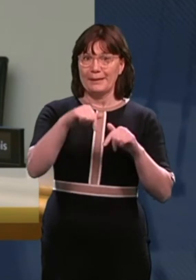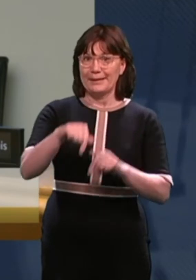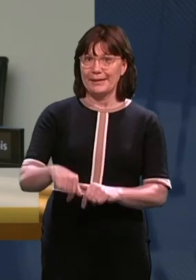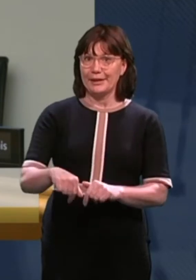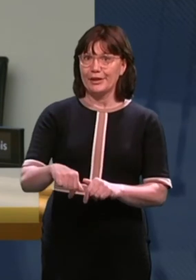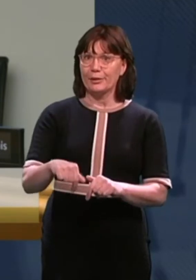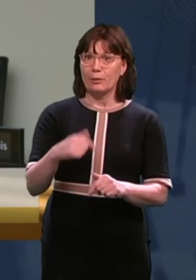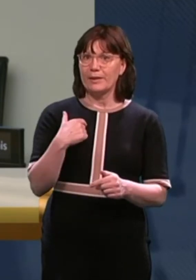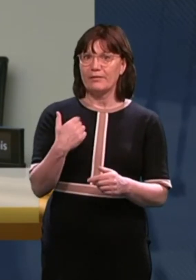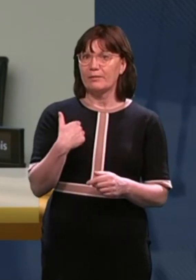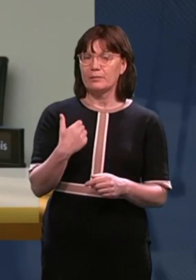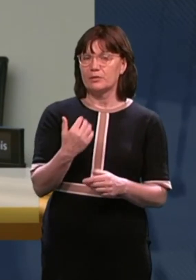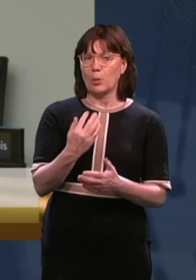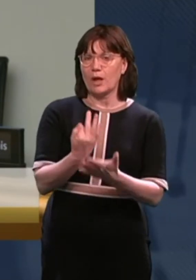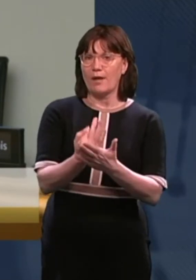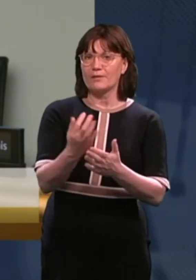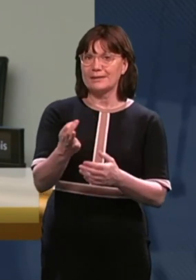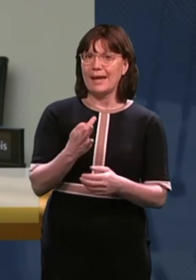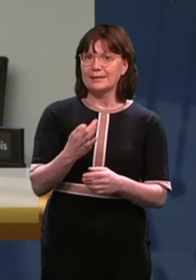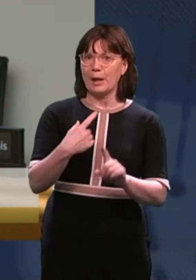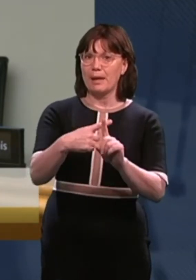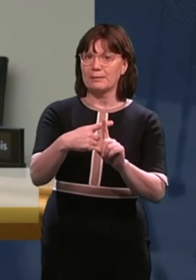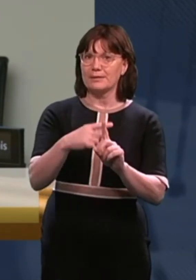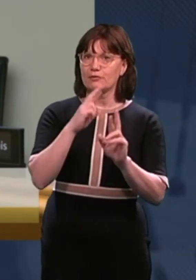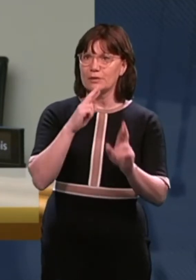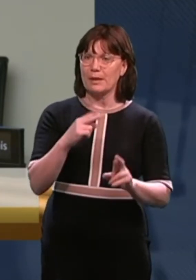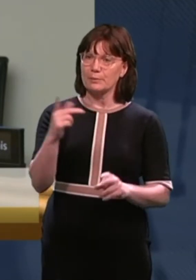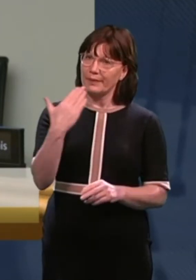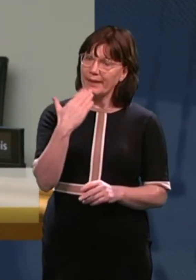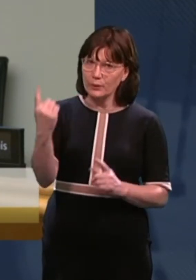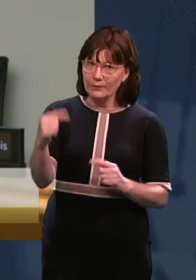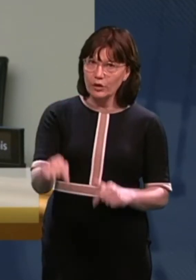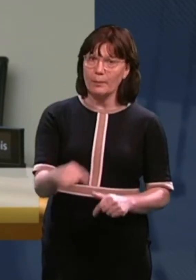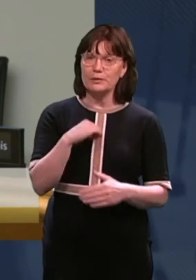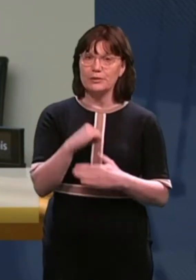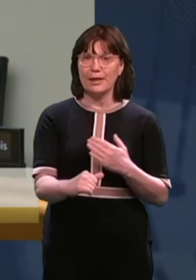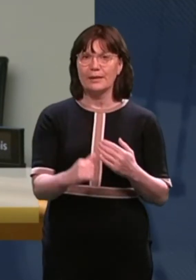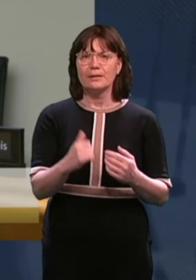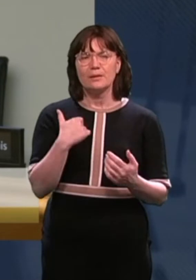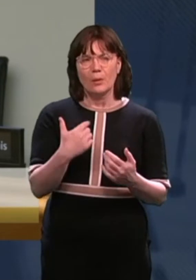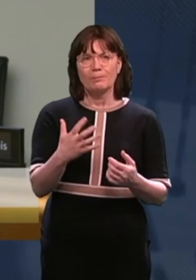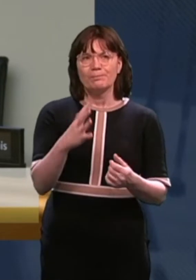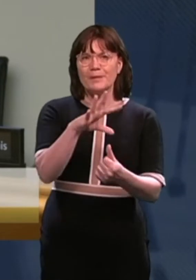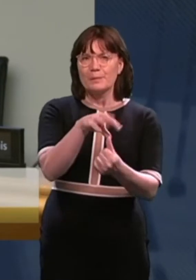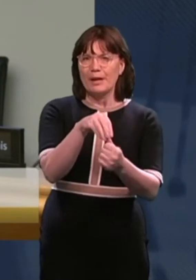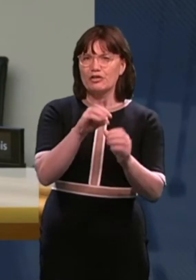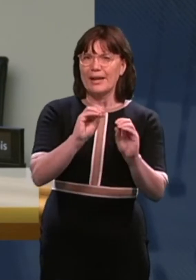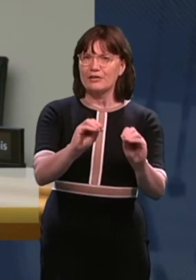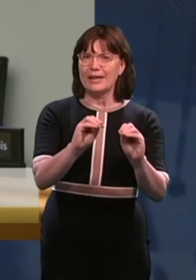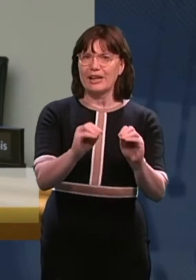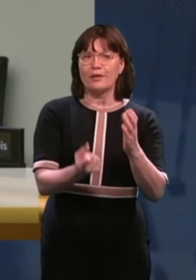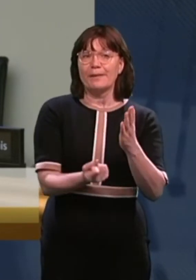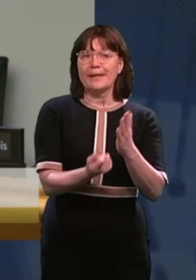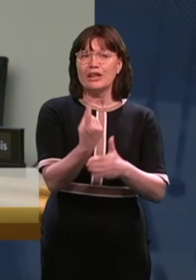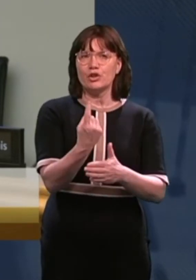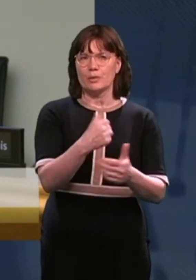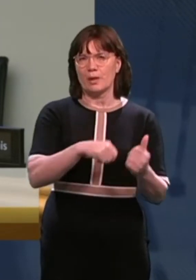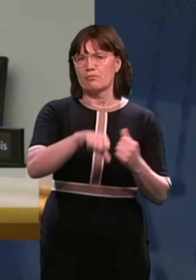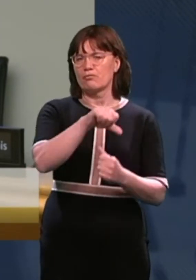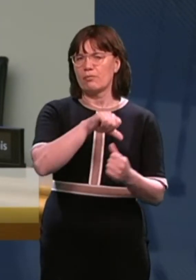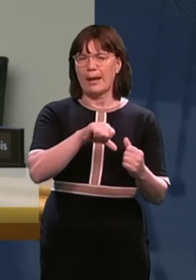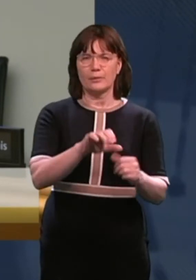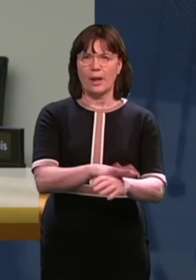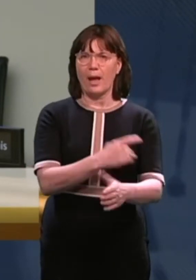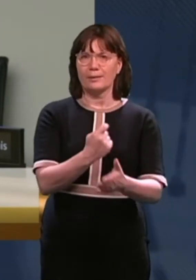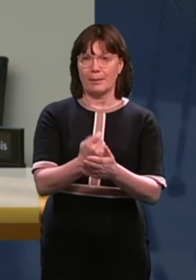to say thank you very, very much for coming into the committee. And I realise that the issues around special education are a lot longer in the making than how